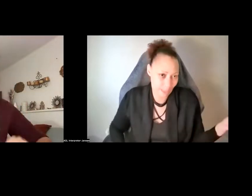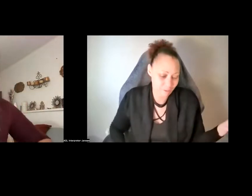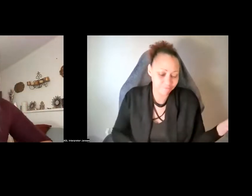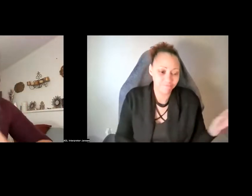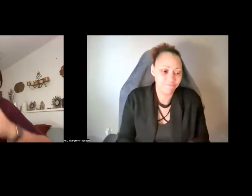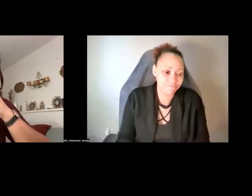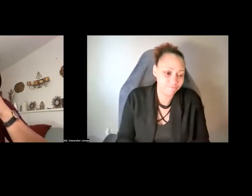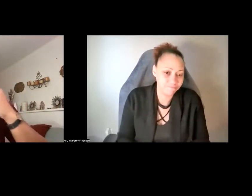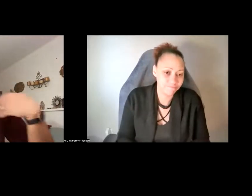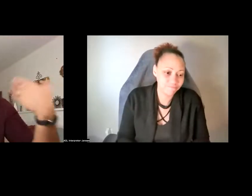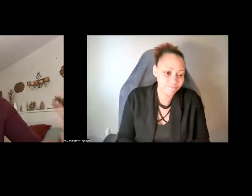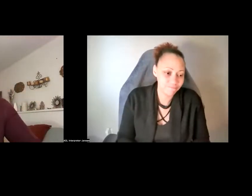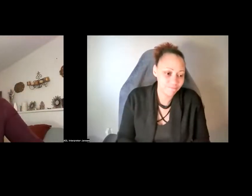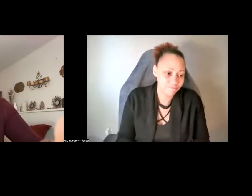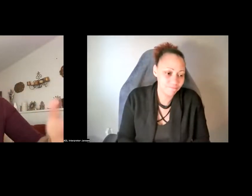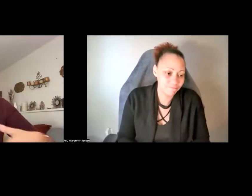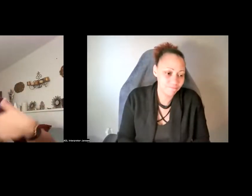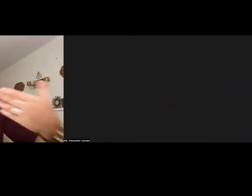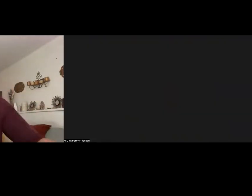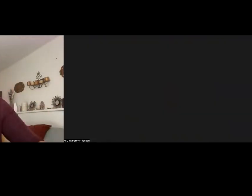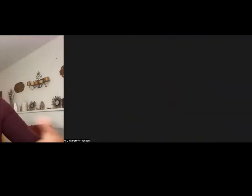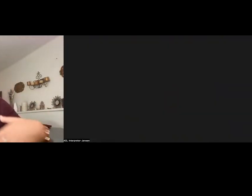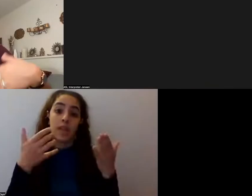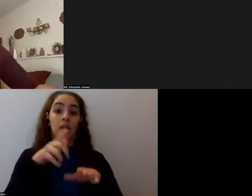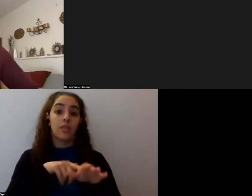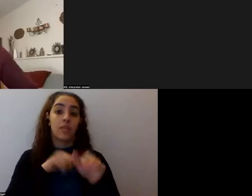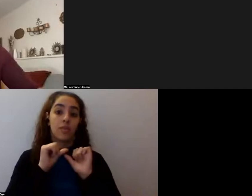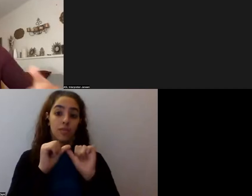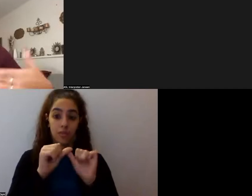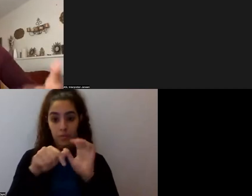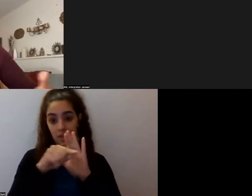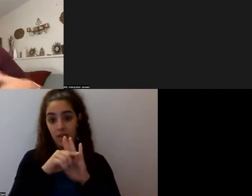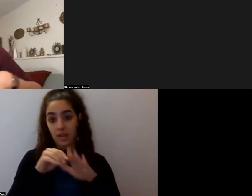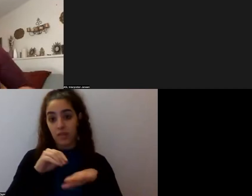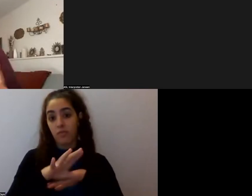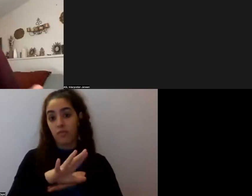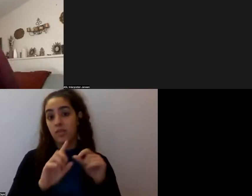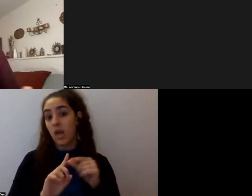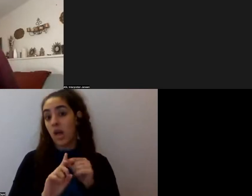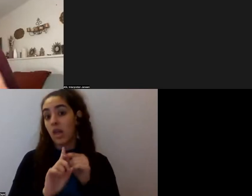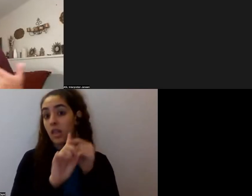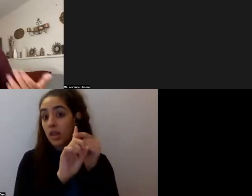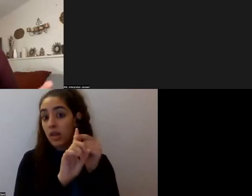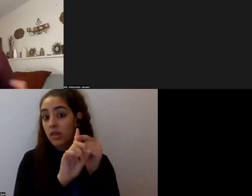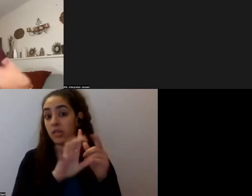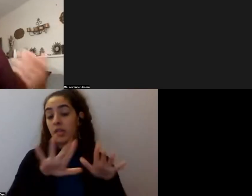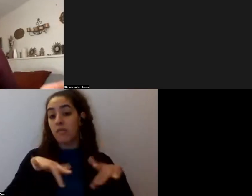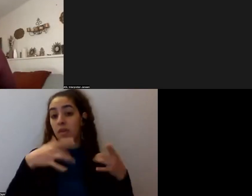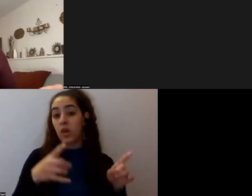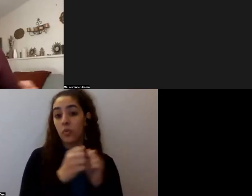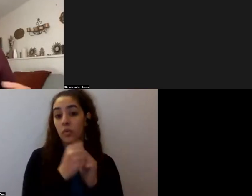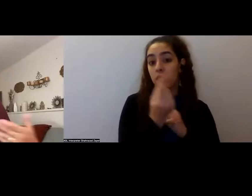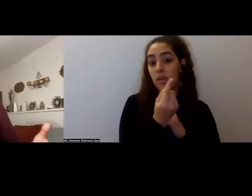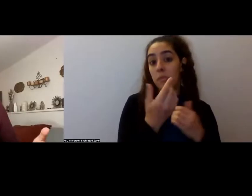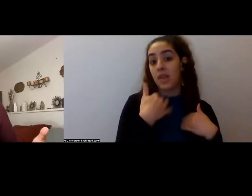with a lot of the long-term negative effects. Unless in the event of somebody who does suffer with bipolar disorder